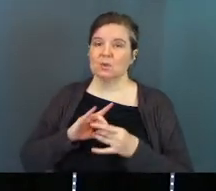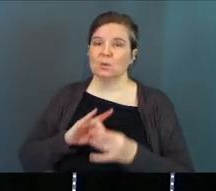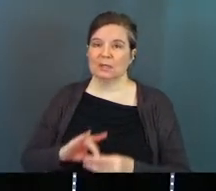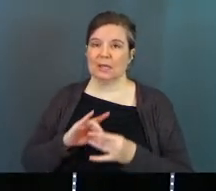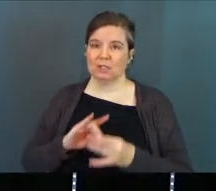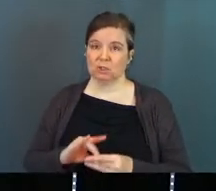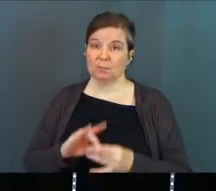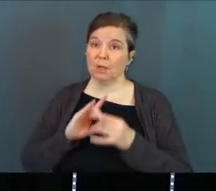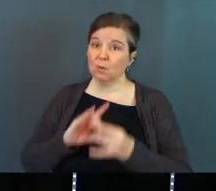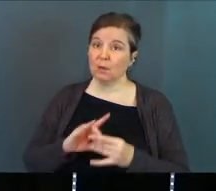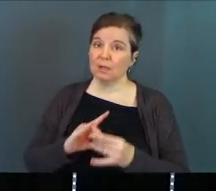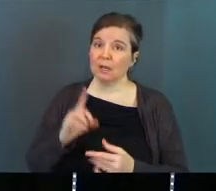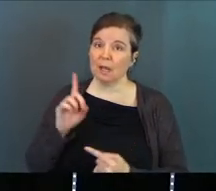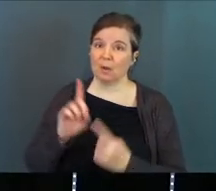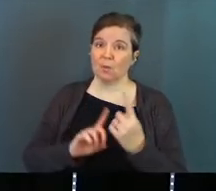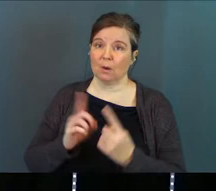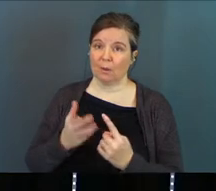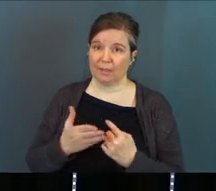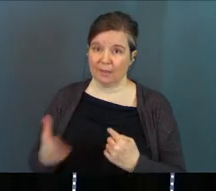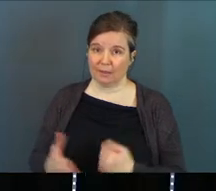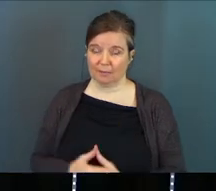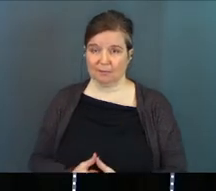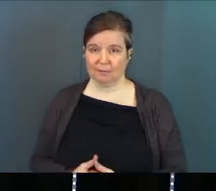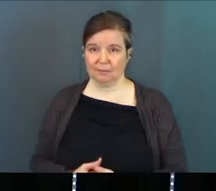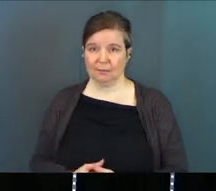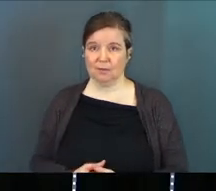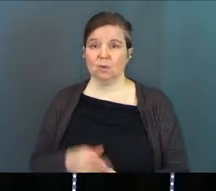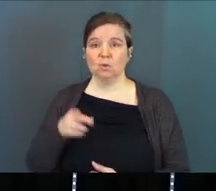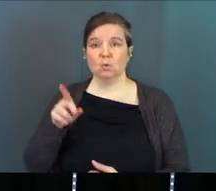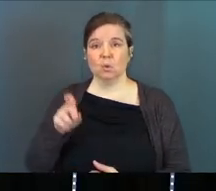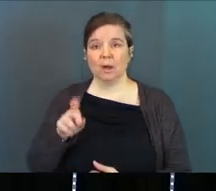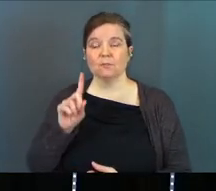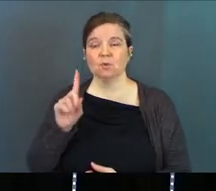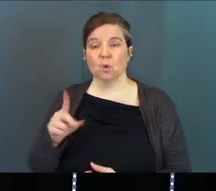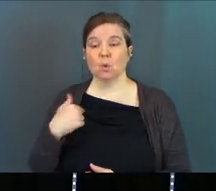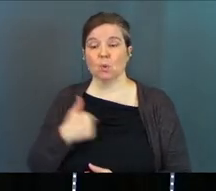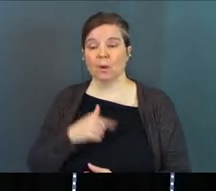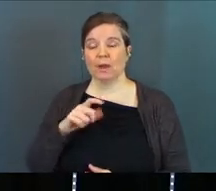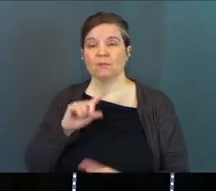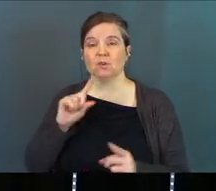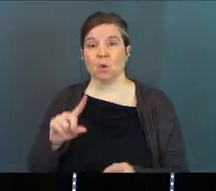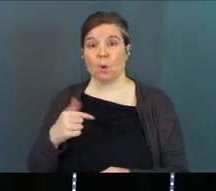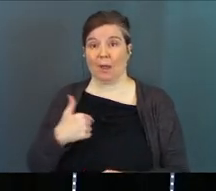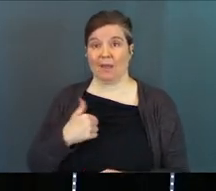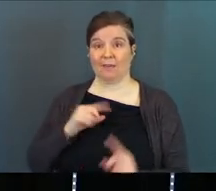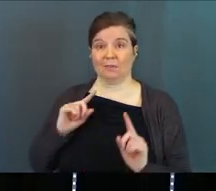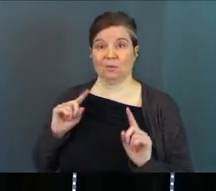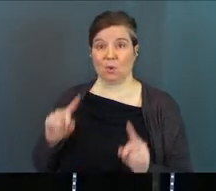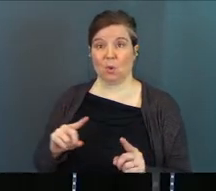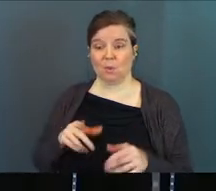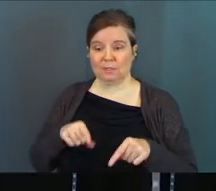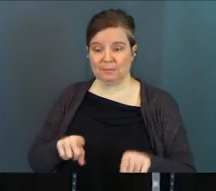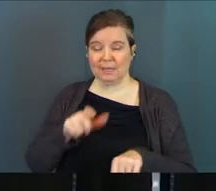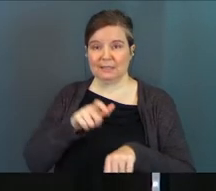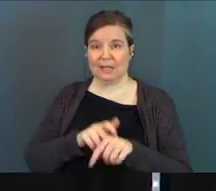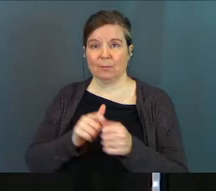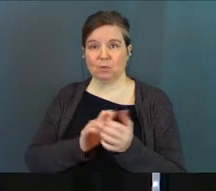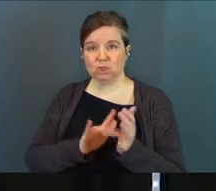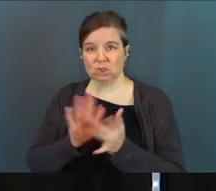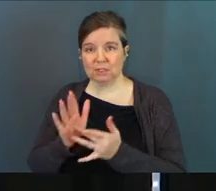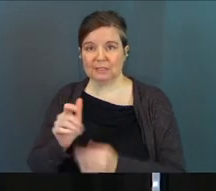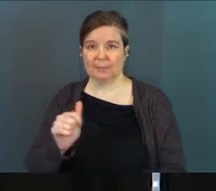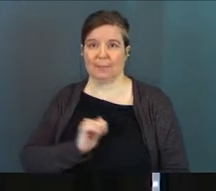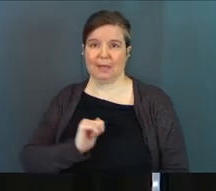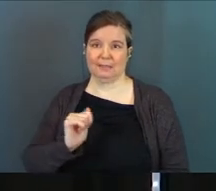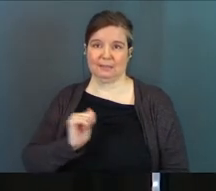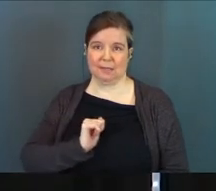relationship, and a relationship is a one-on-one thing. You've got to go. We've got to go. I've got to go and spend time with Jesus